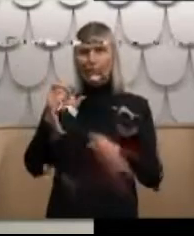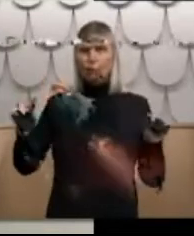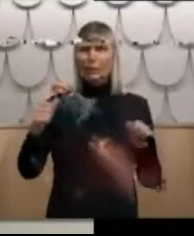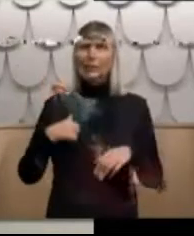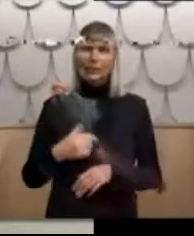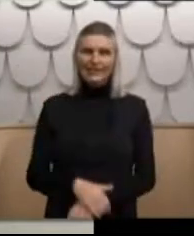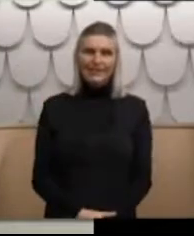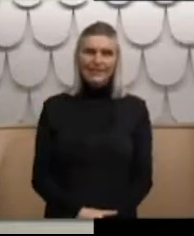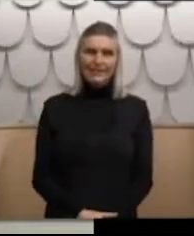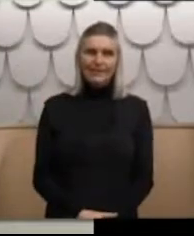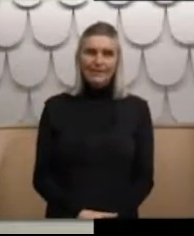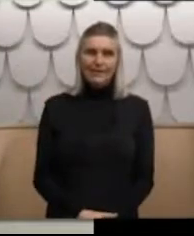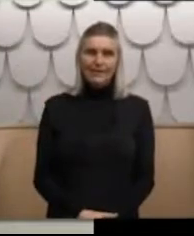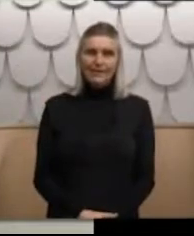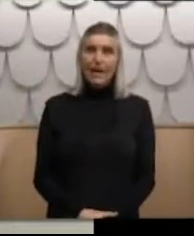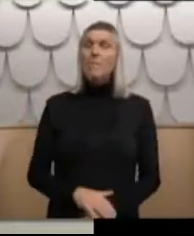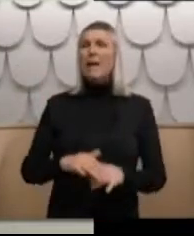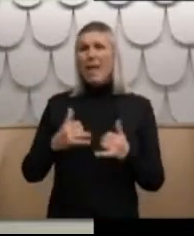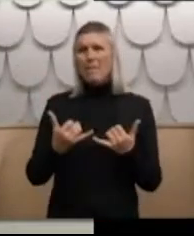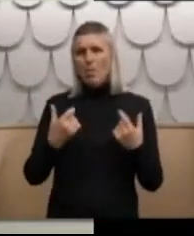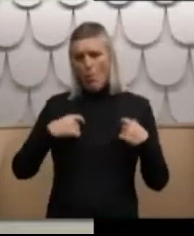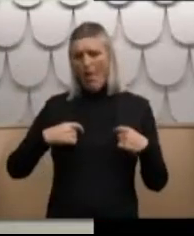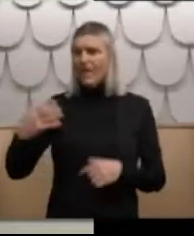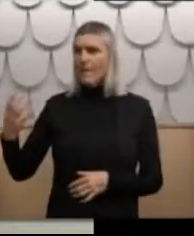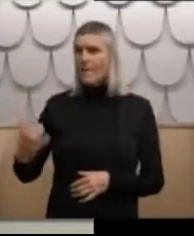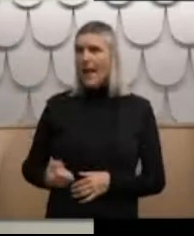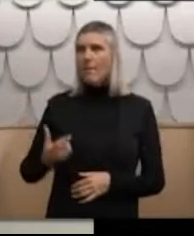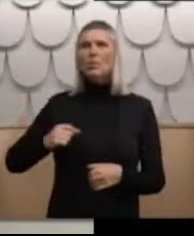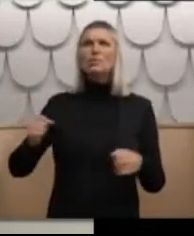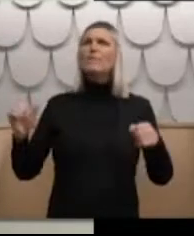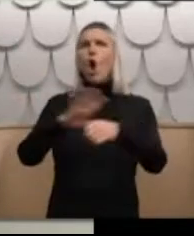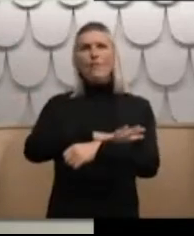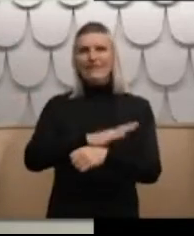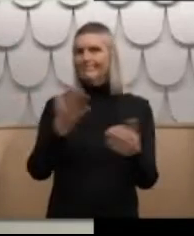However, I am on centre-league payment at the moment due to COVID-19.